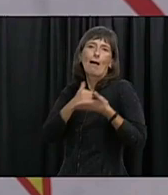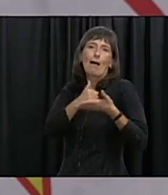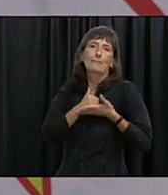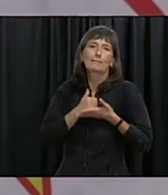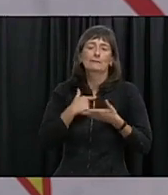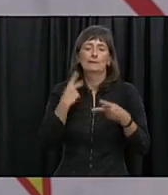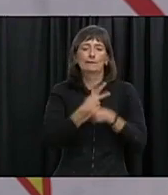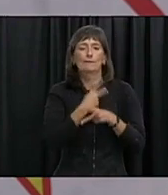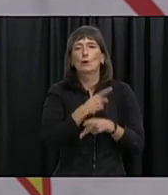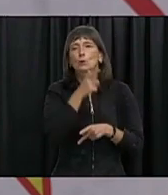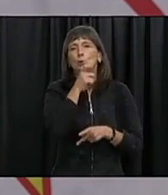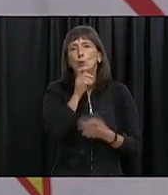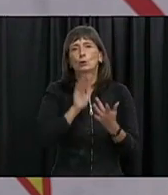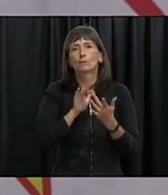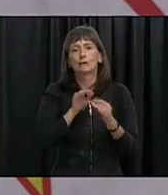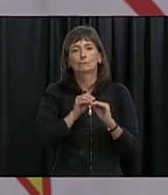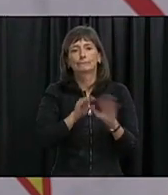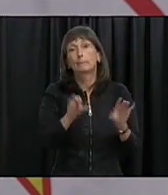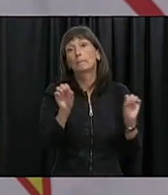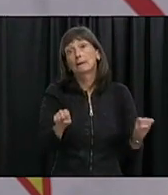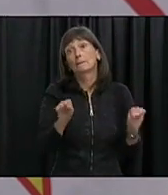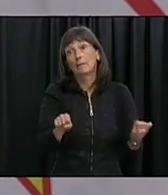help us keep the province safe.